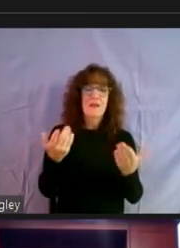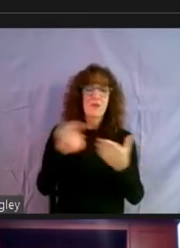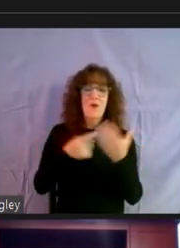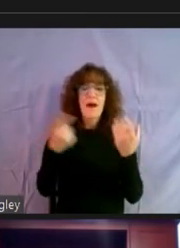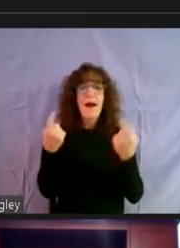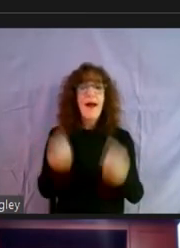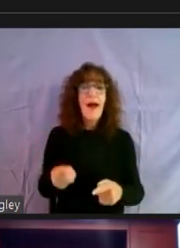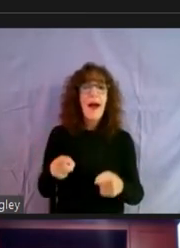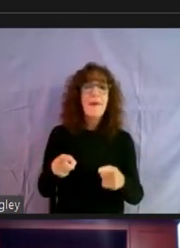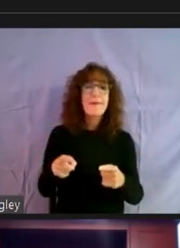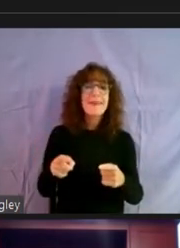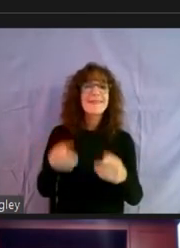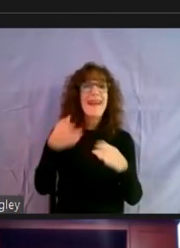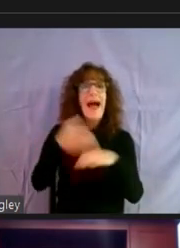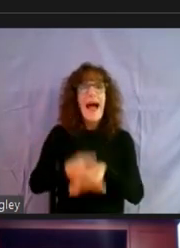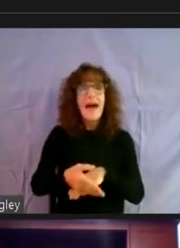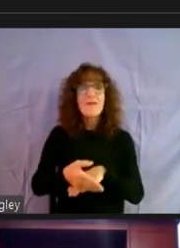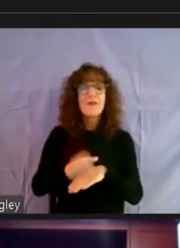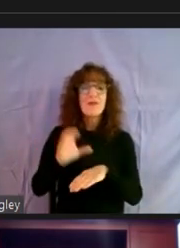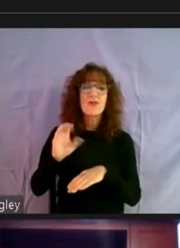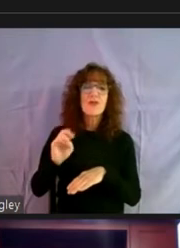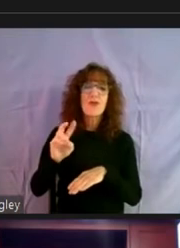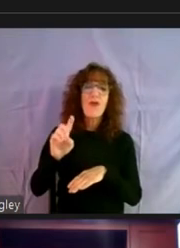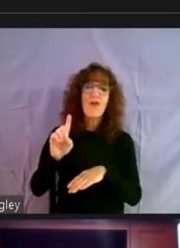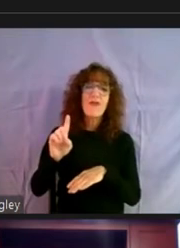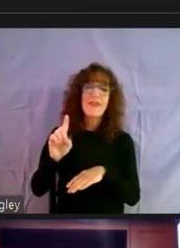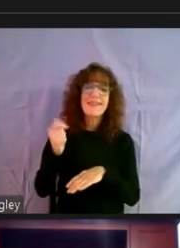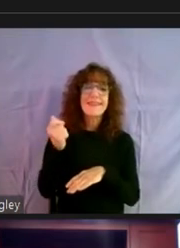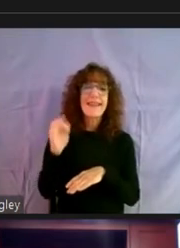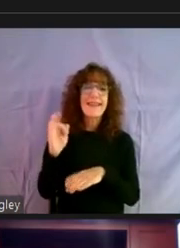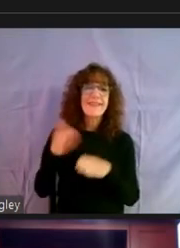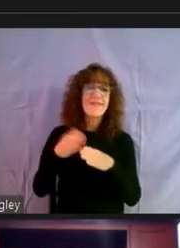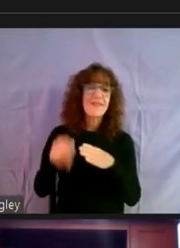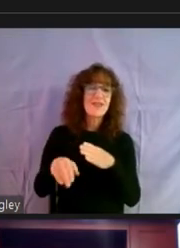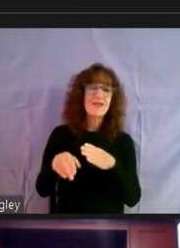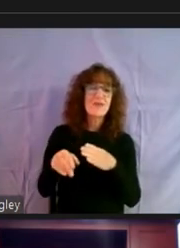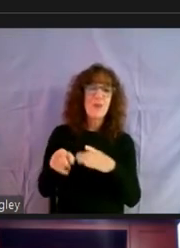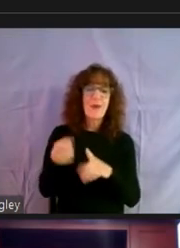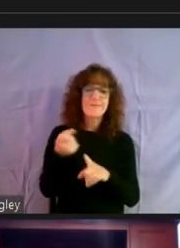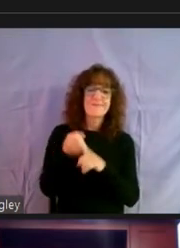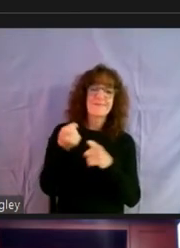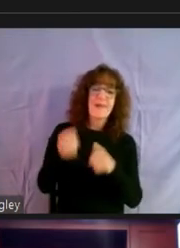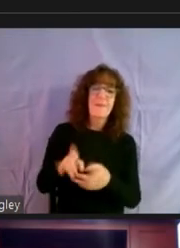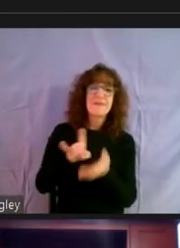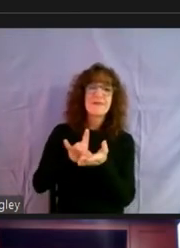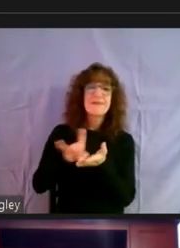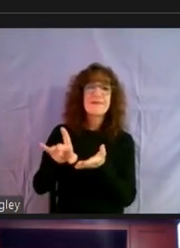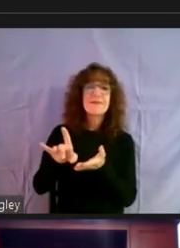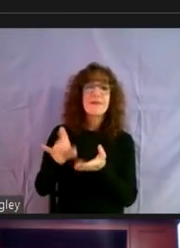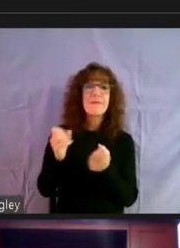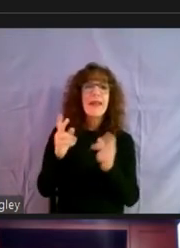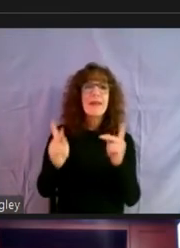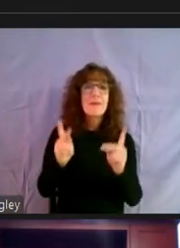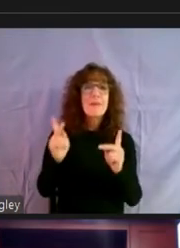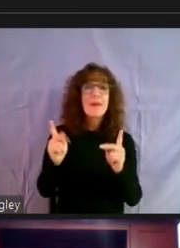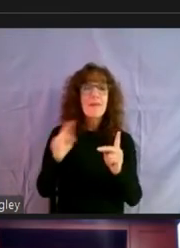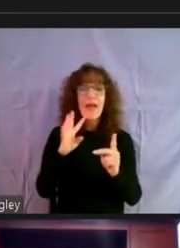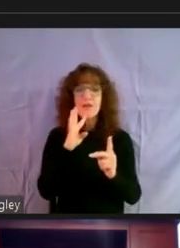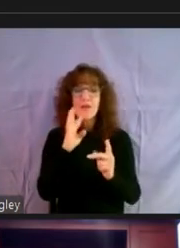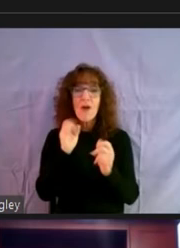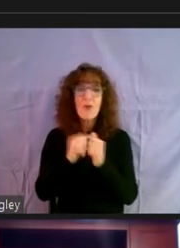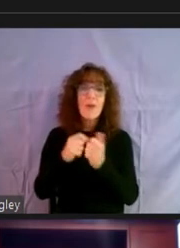post COVID-19, um, with the evictions. So a lot of, a lot of the residents that I talked to and